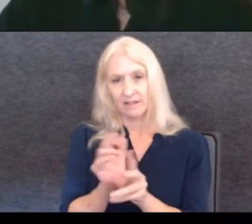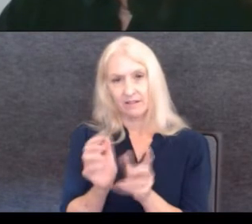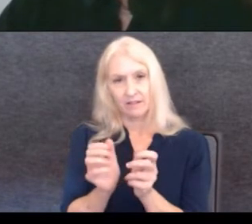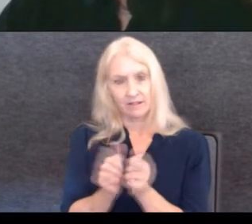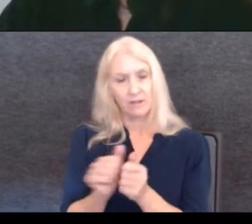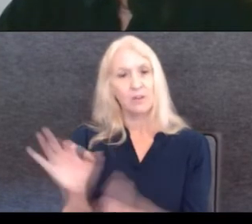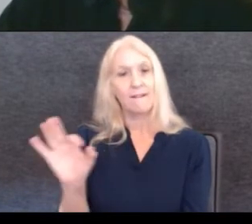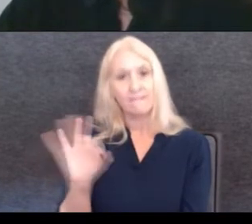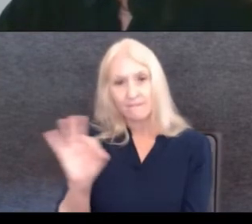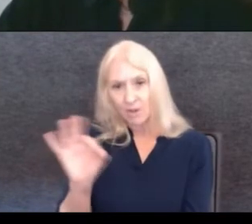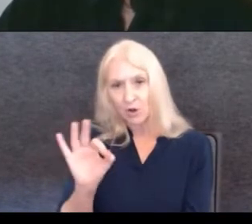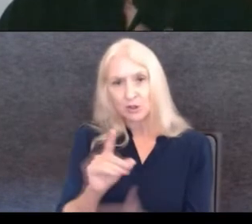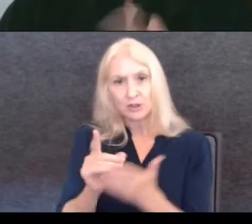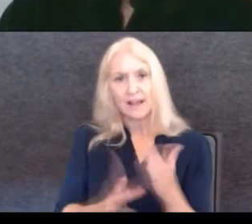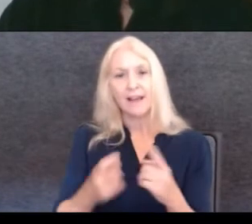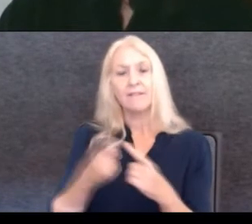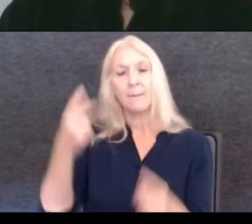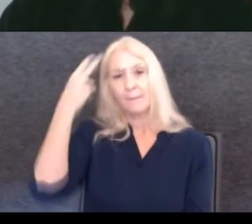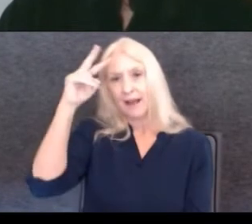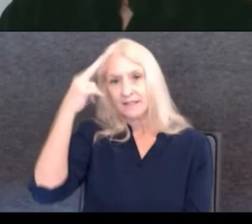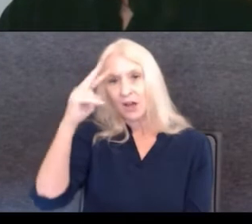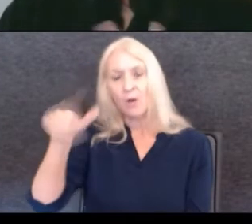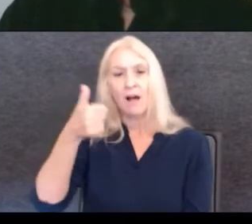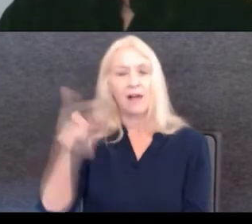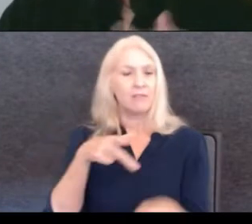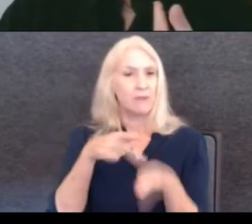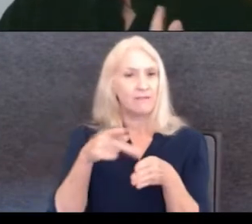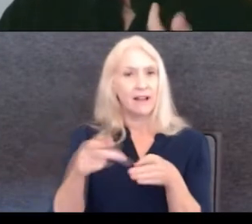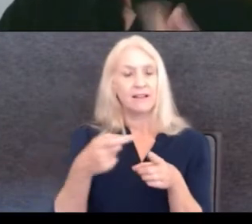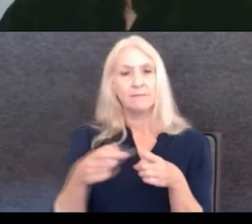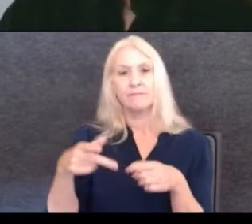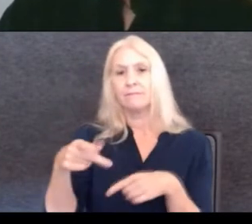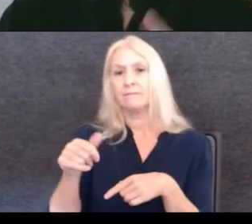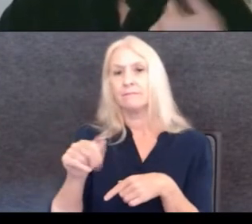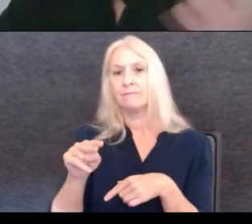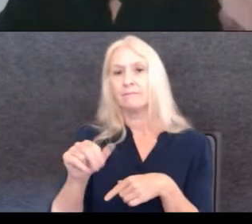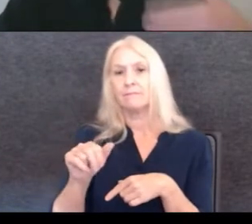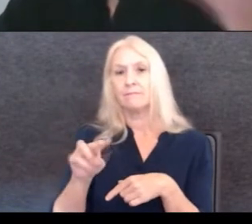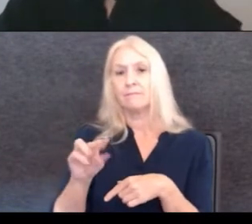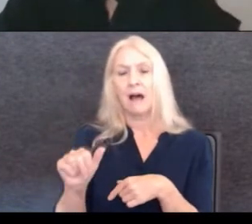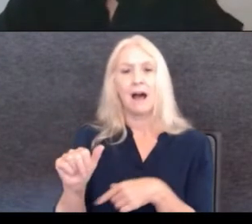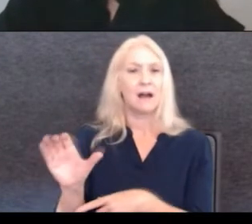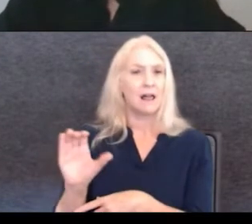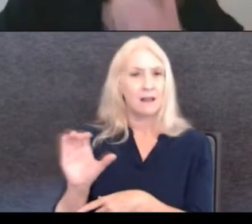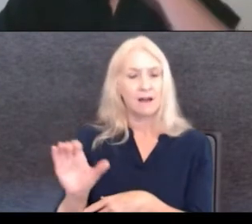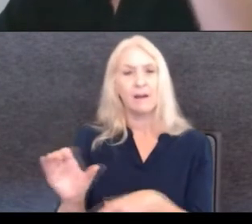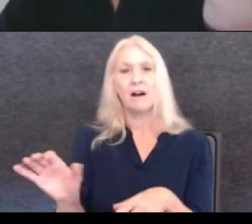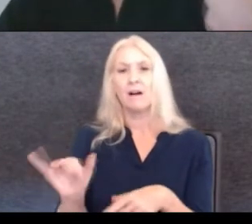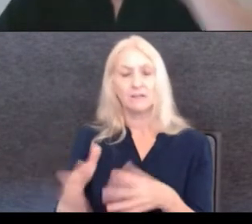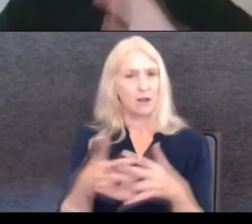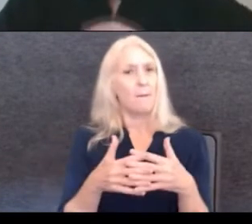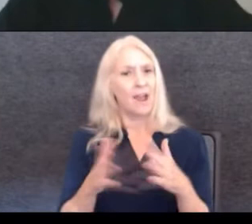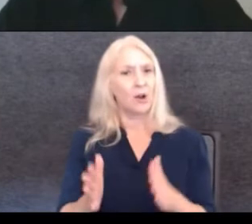furniture designer from Mexico, other professionals from Panama, Colombia, uh, and also Americans.